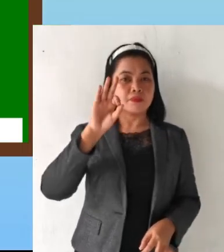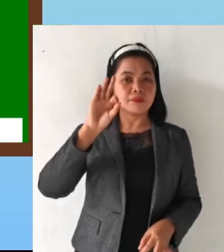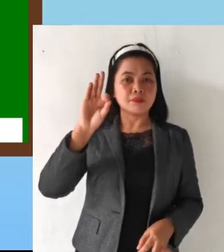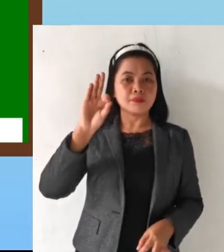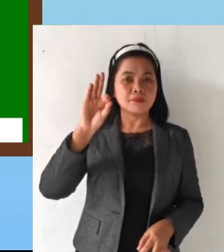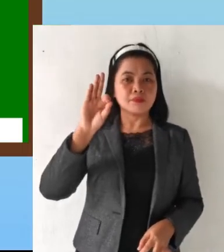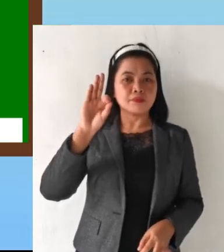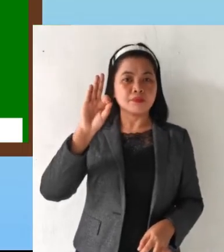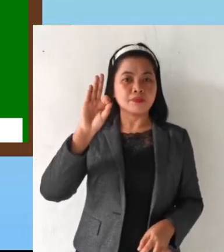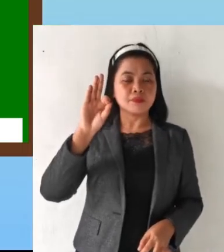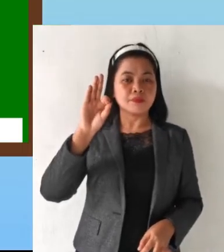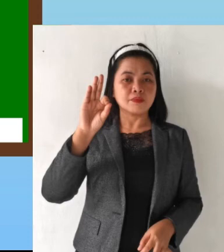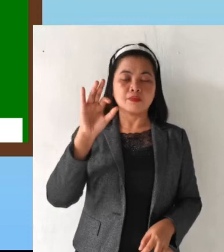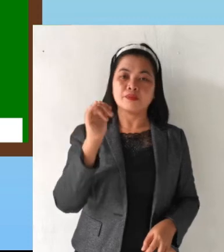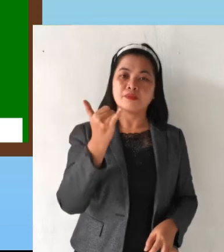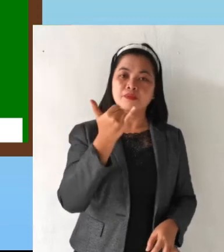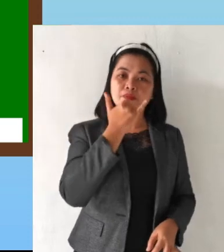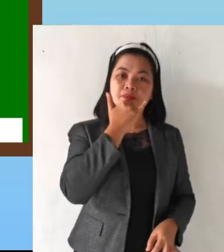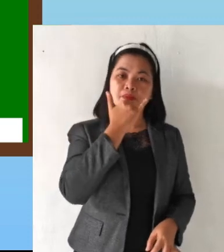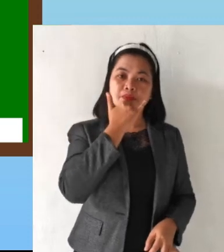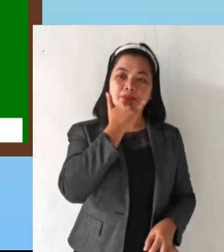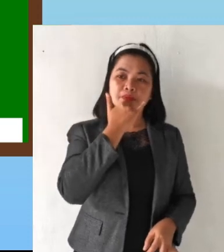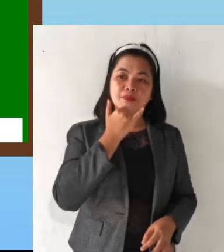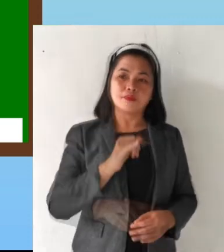if it is false